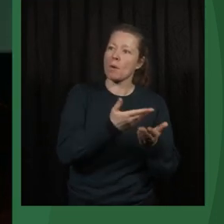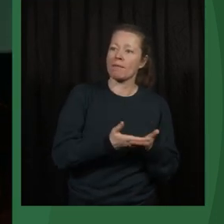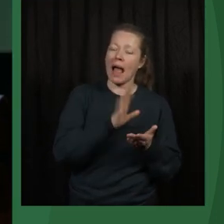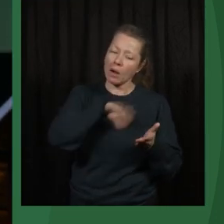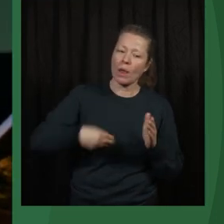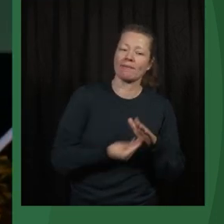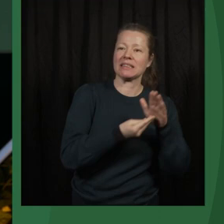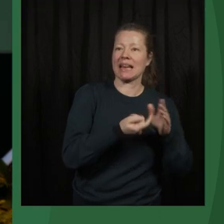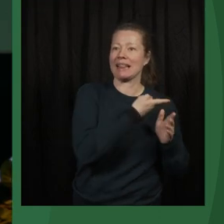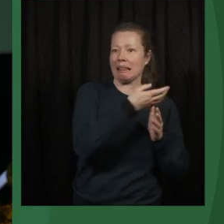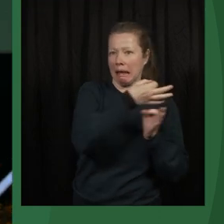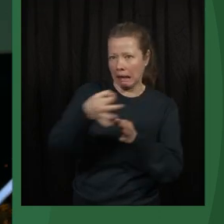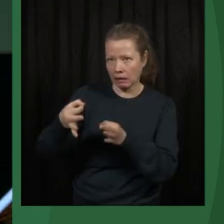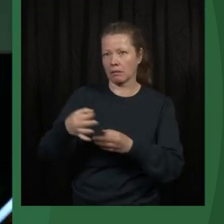things.